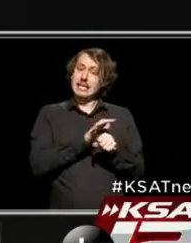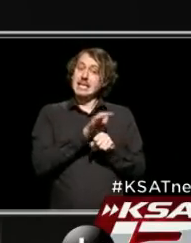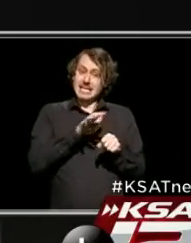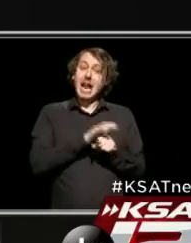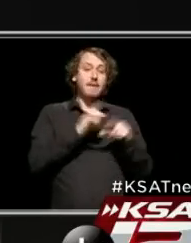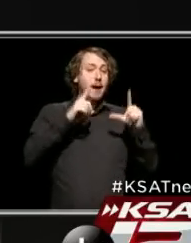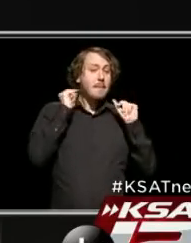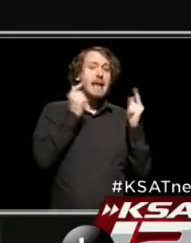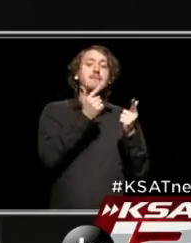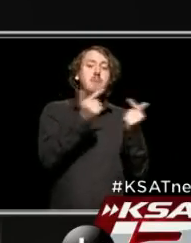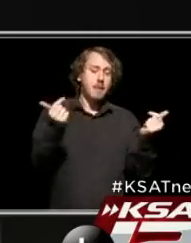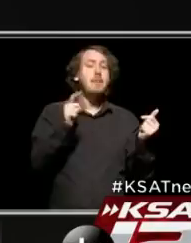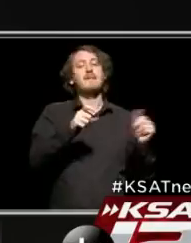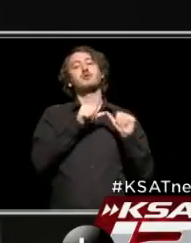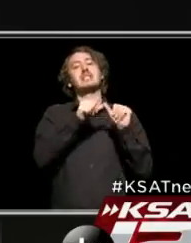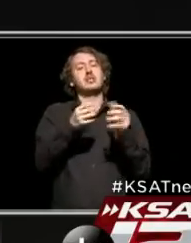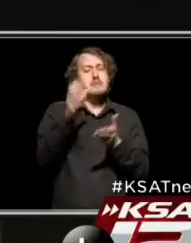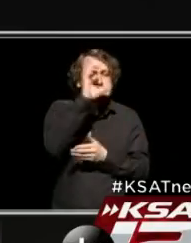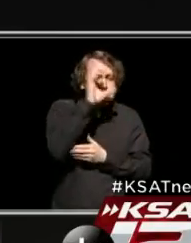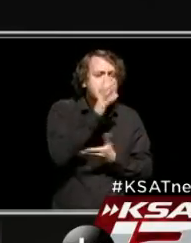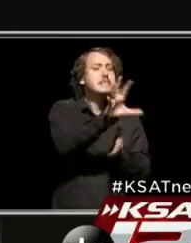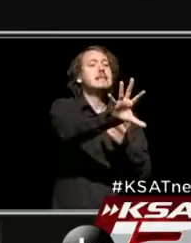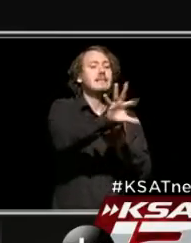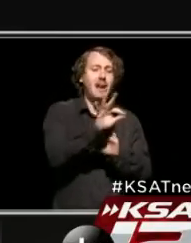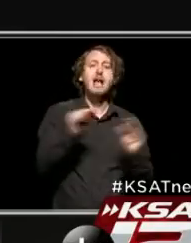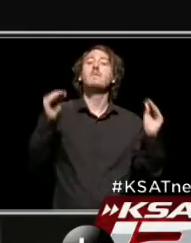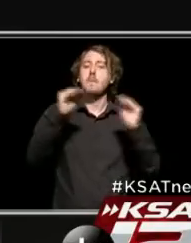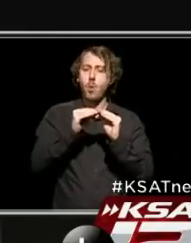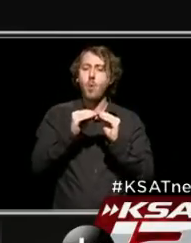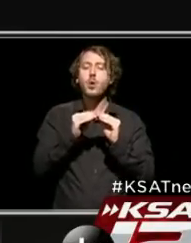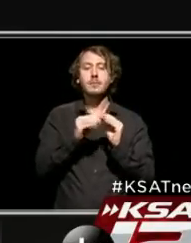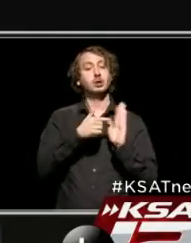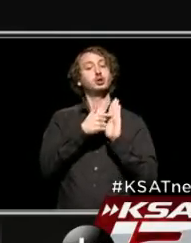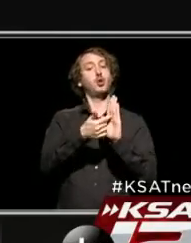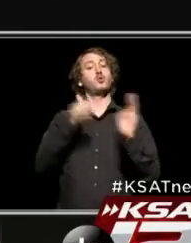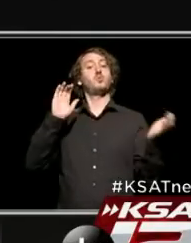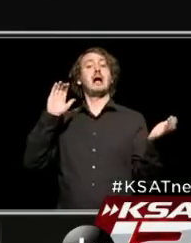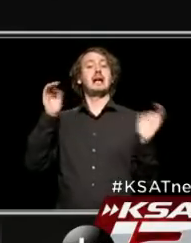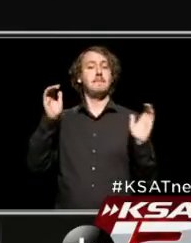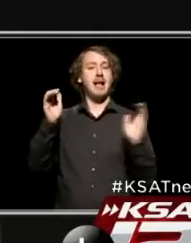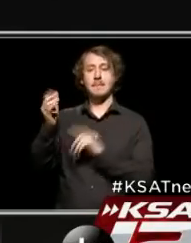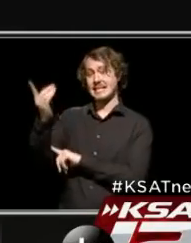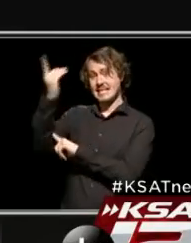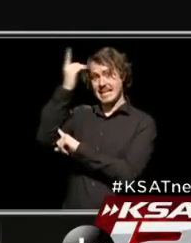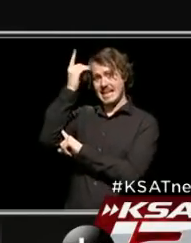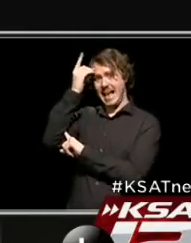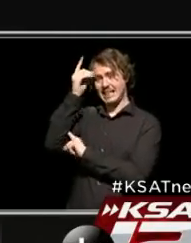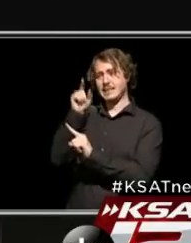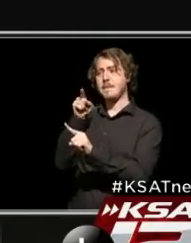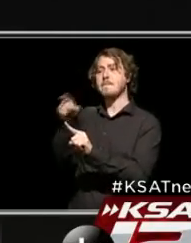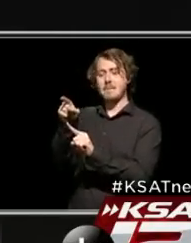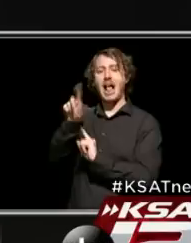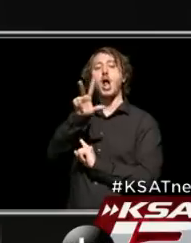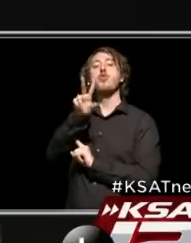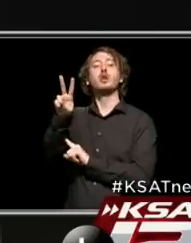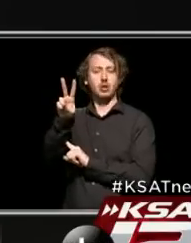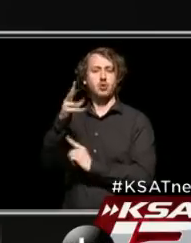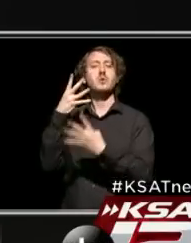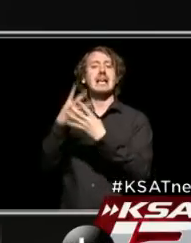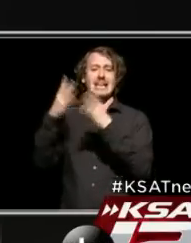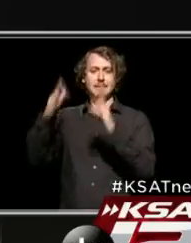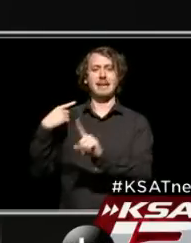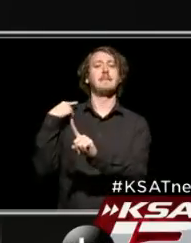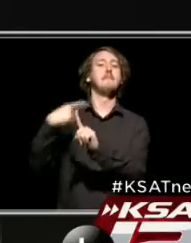got to continue to bring in more. To show you kind of how we stack up, in Dallas, there's 32 inmates that have been tested